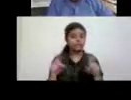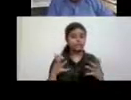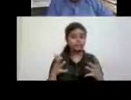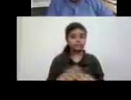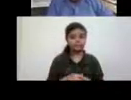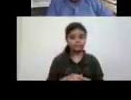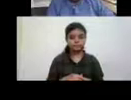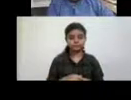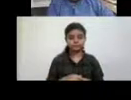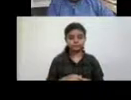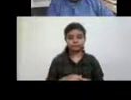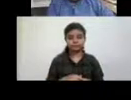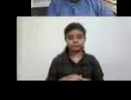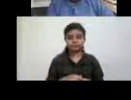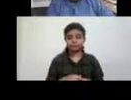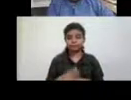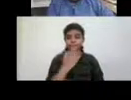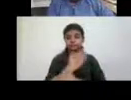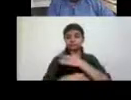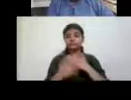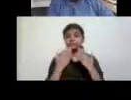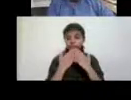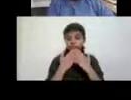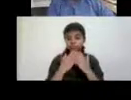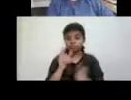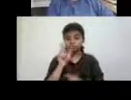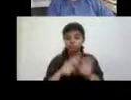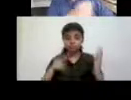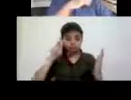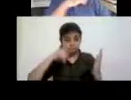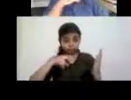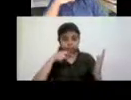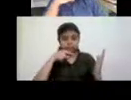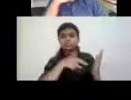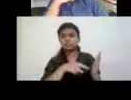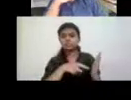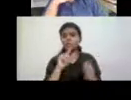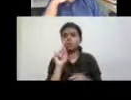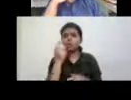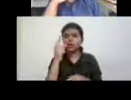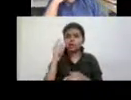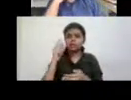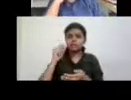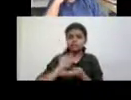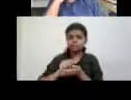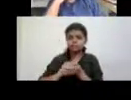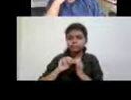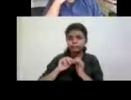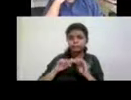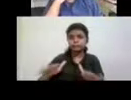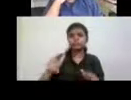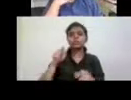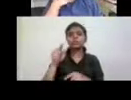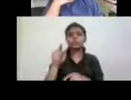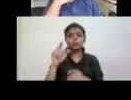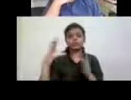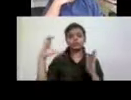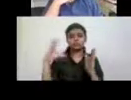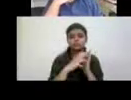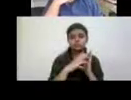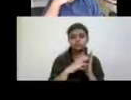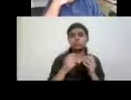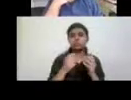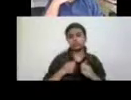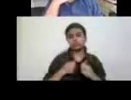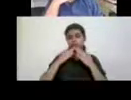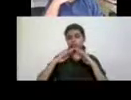you kindly mentioned the disability studies reader in the first, uh, edition of the disability studies reader. There was one article by a student of mine,